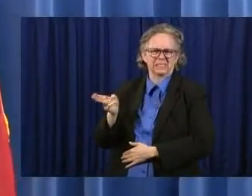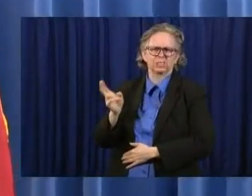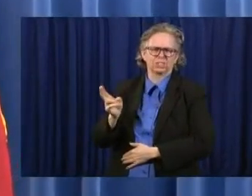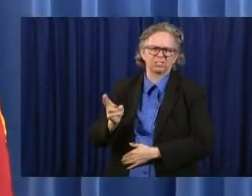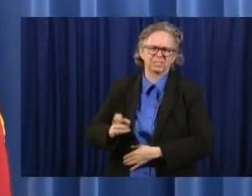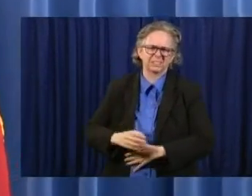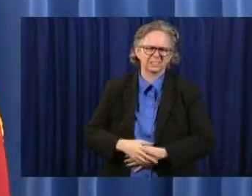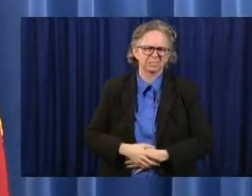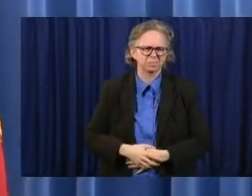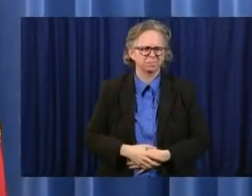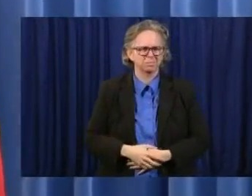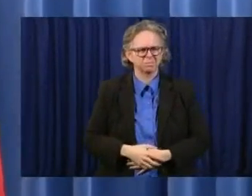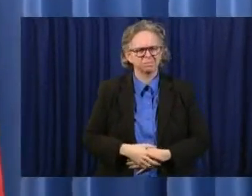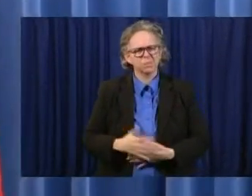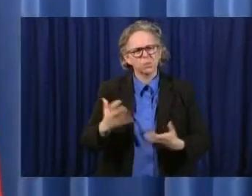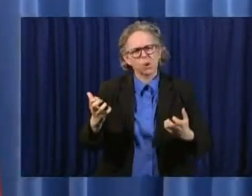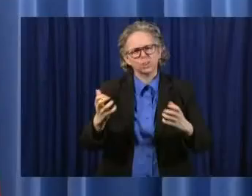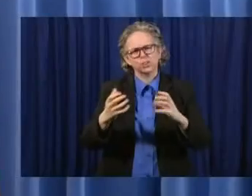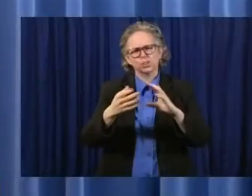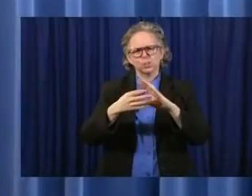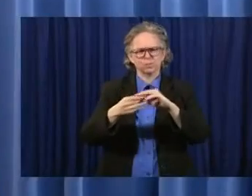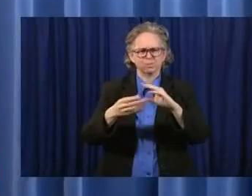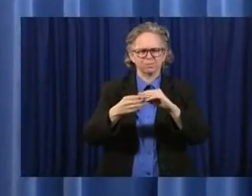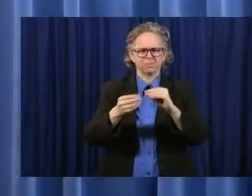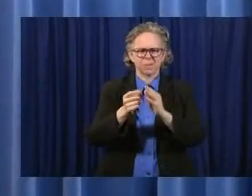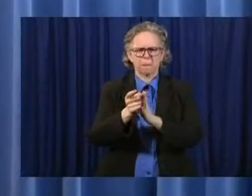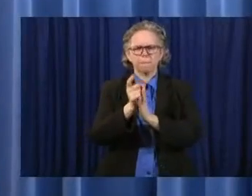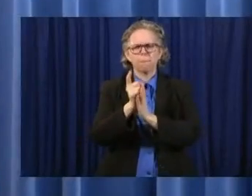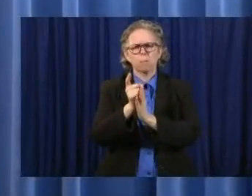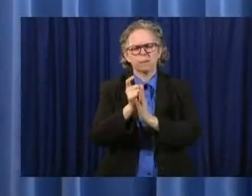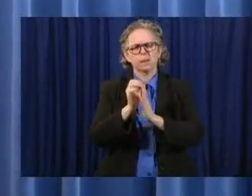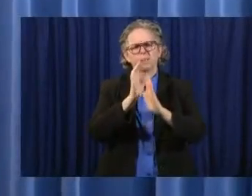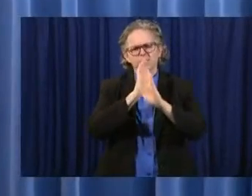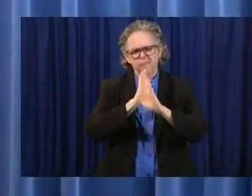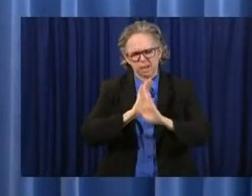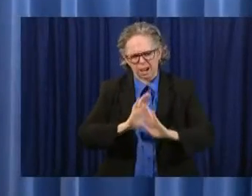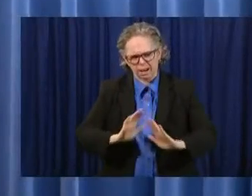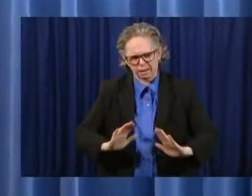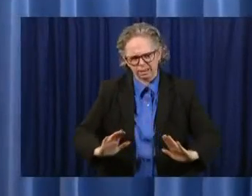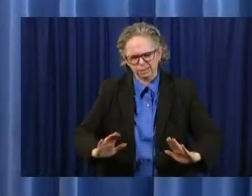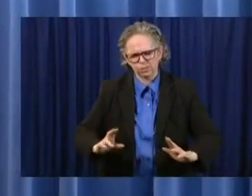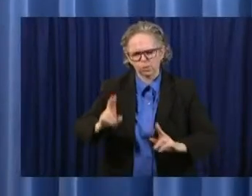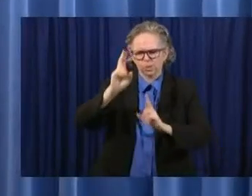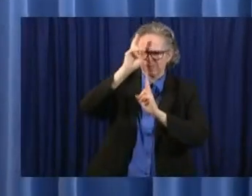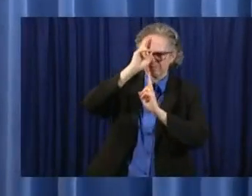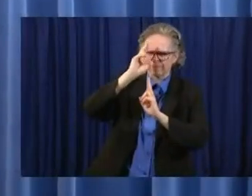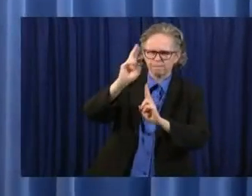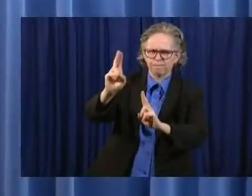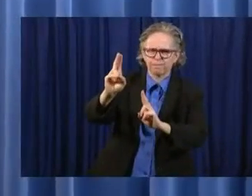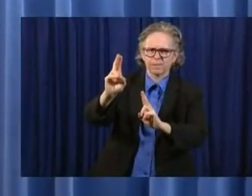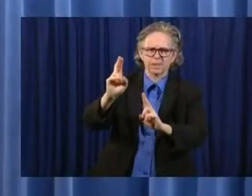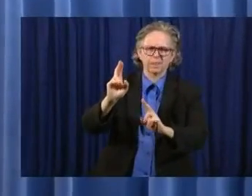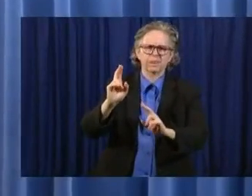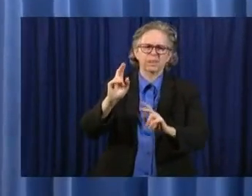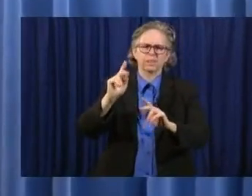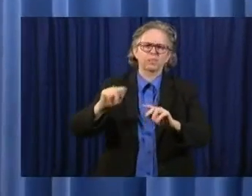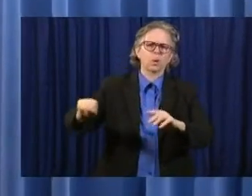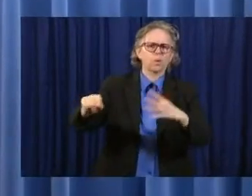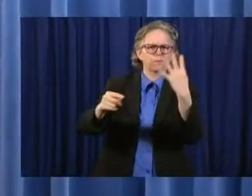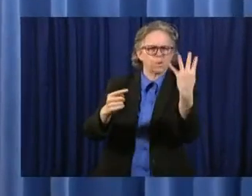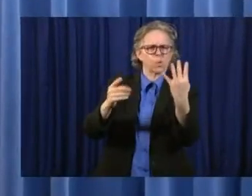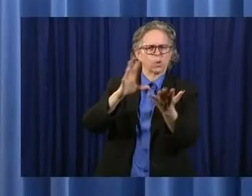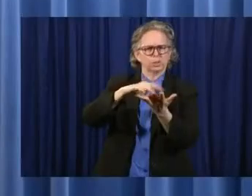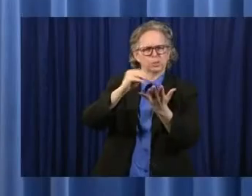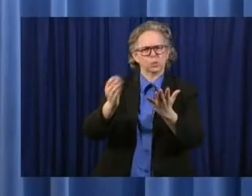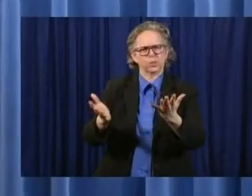with a moment of silence, if we could, for those who died, those